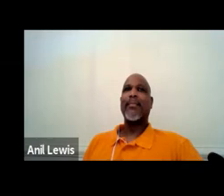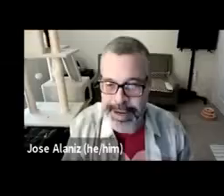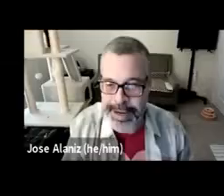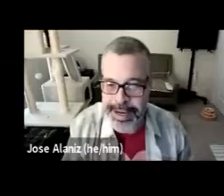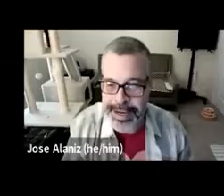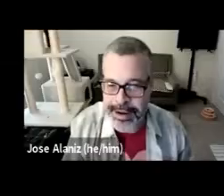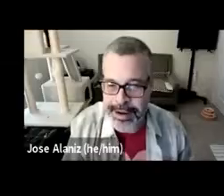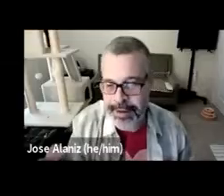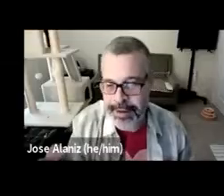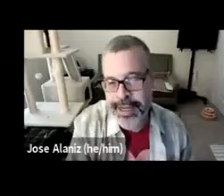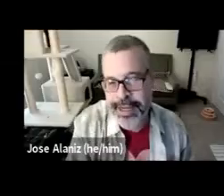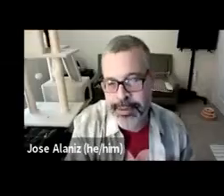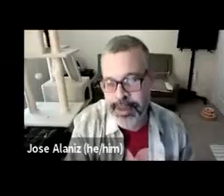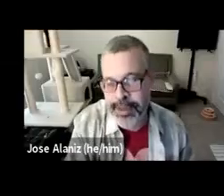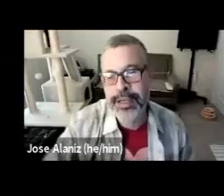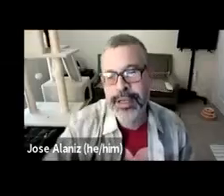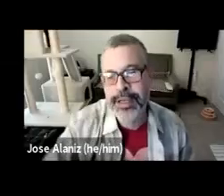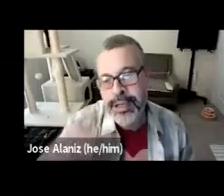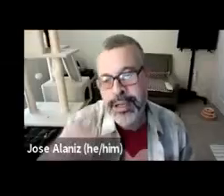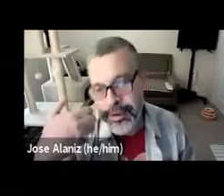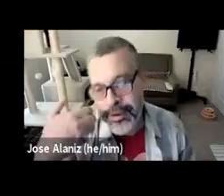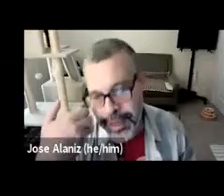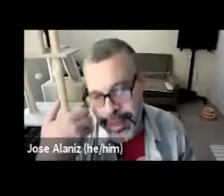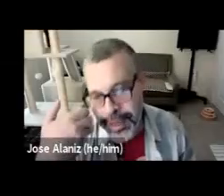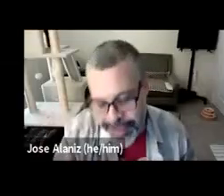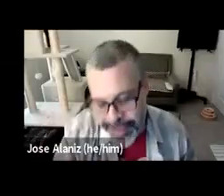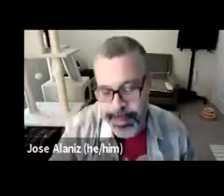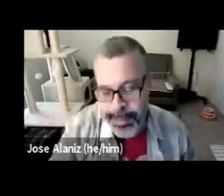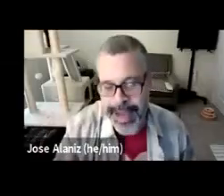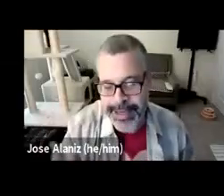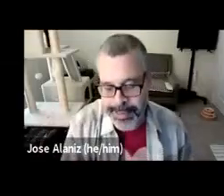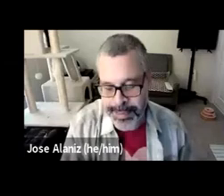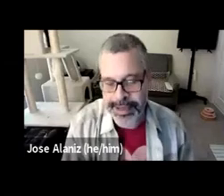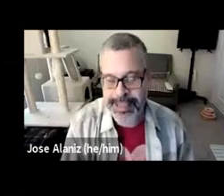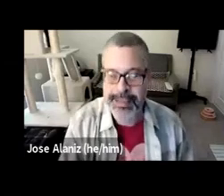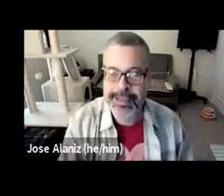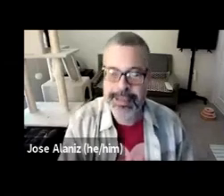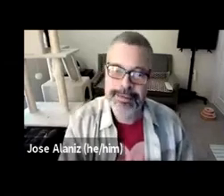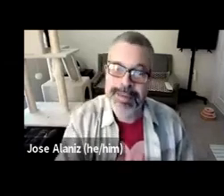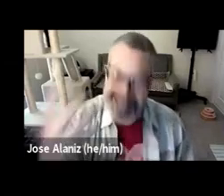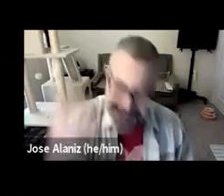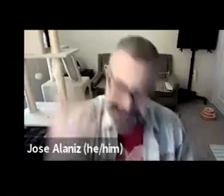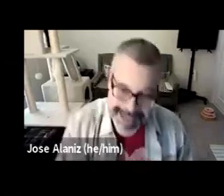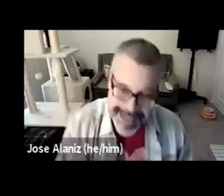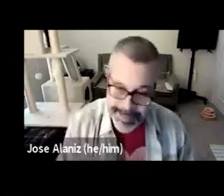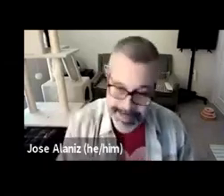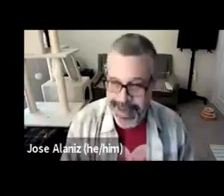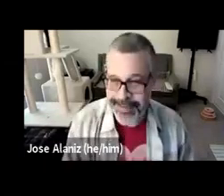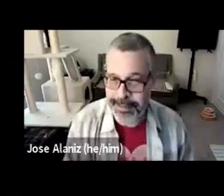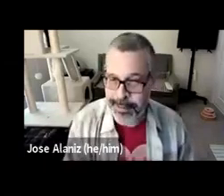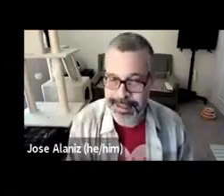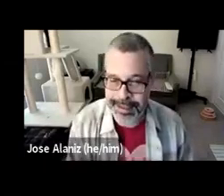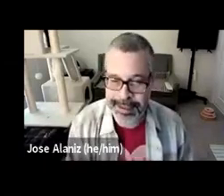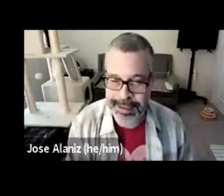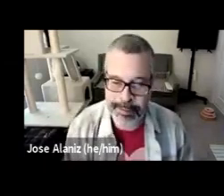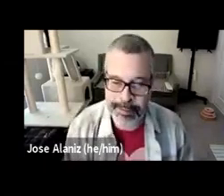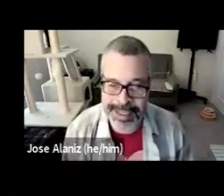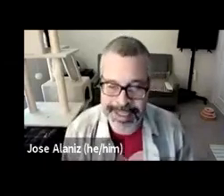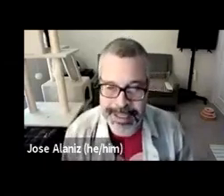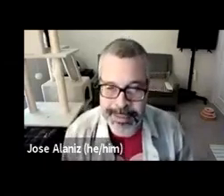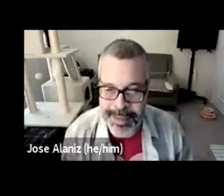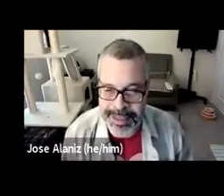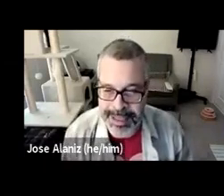part and parcel, right? Of, of, of, this particular approach of the representing the blind experience from a sighted perspective that of course